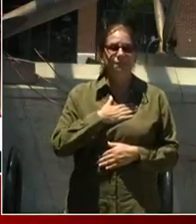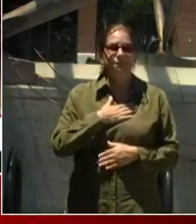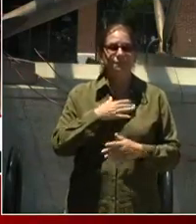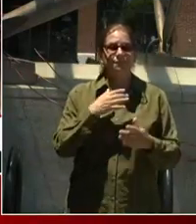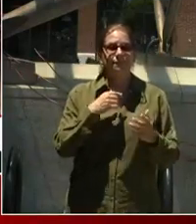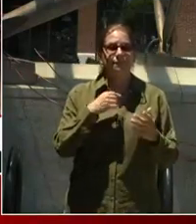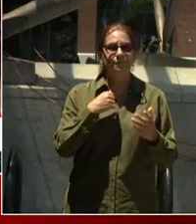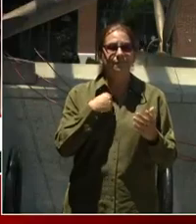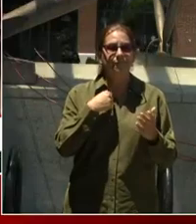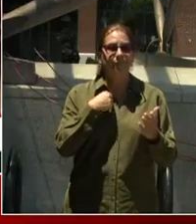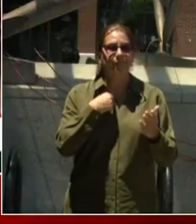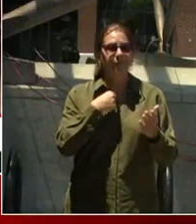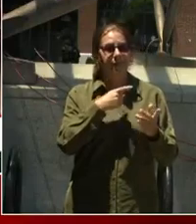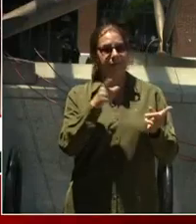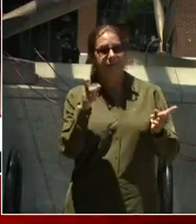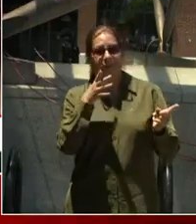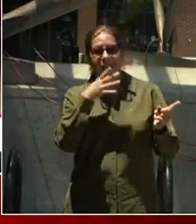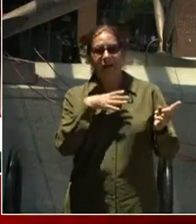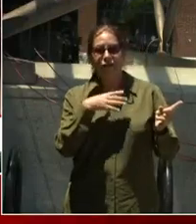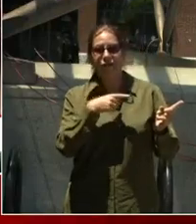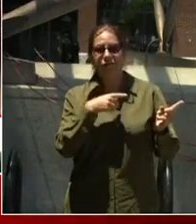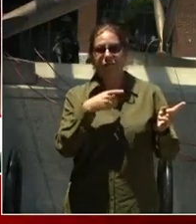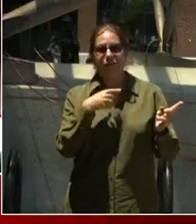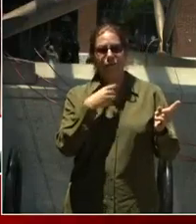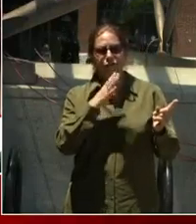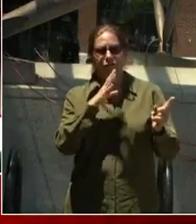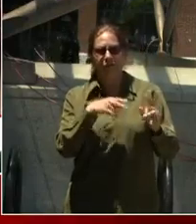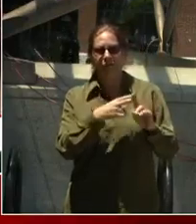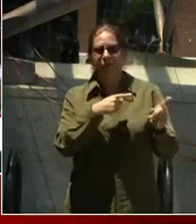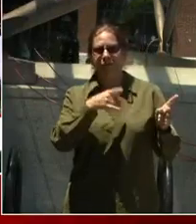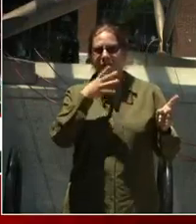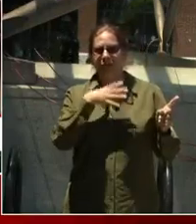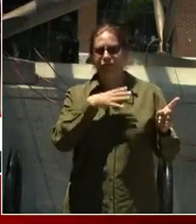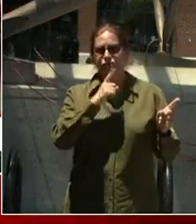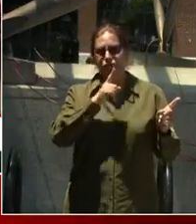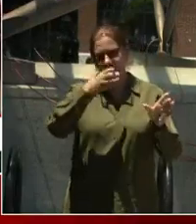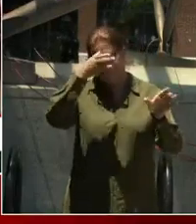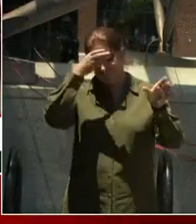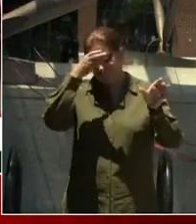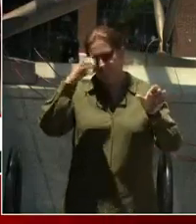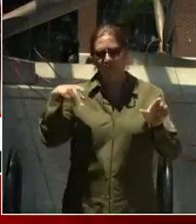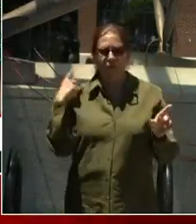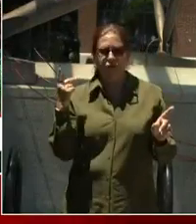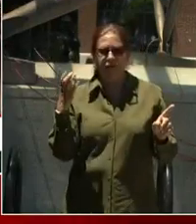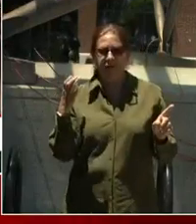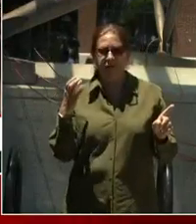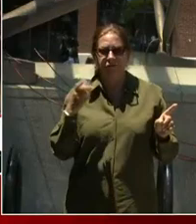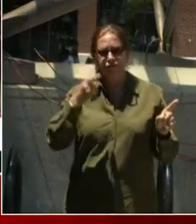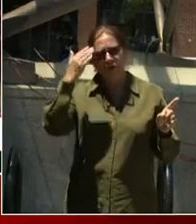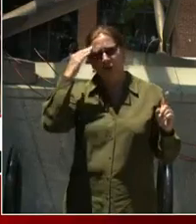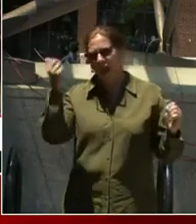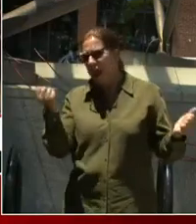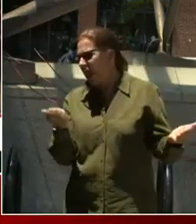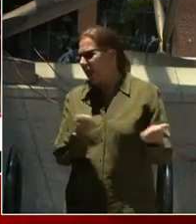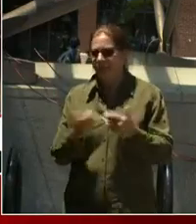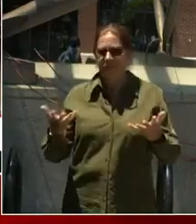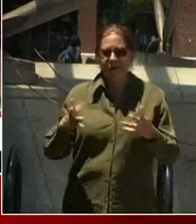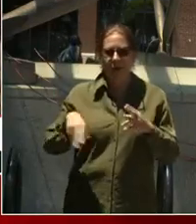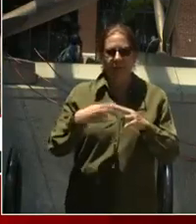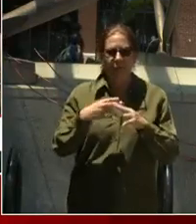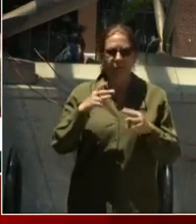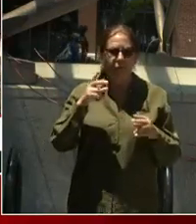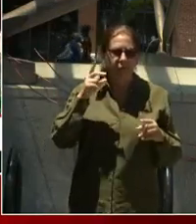might see this lady. Because she knows a thing or two about the good times, the bad times, and the good times again.